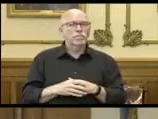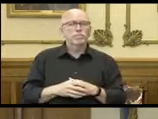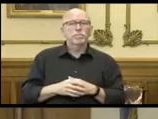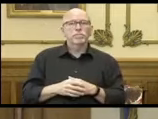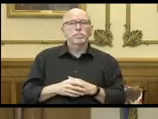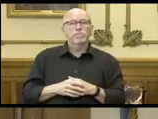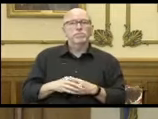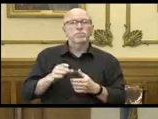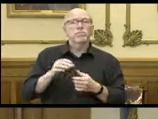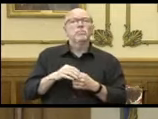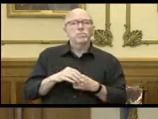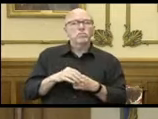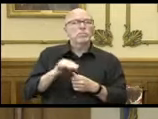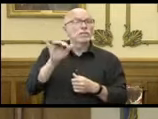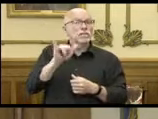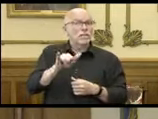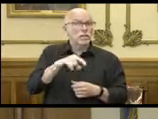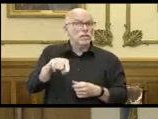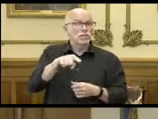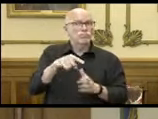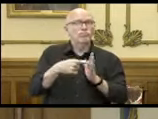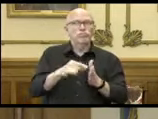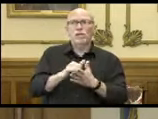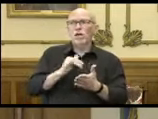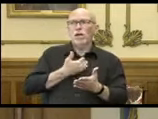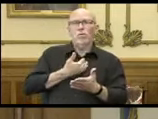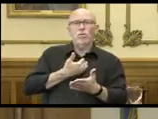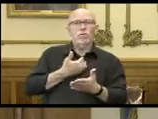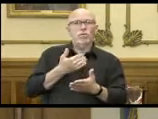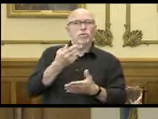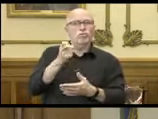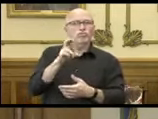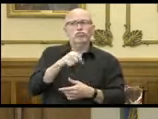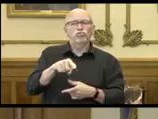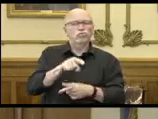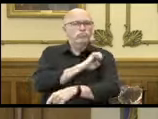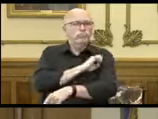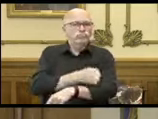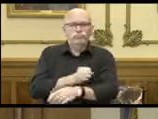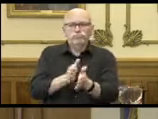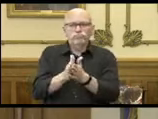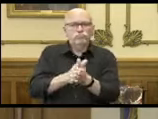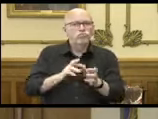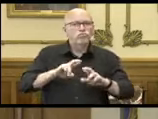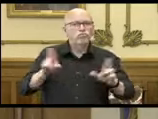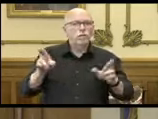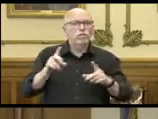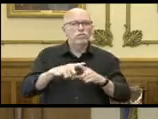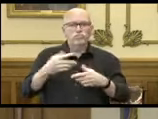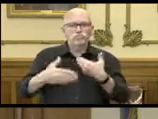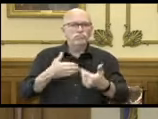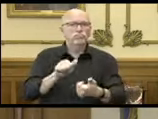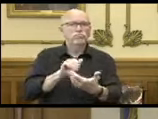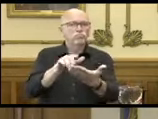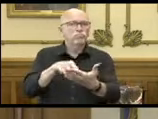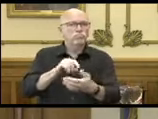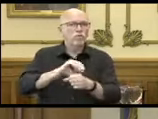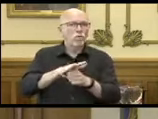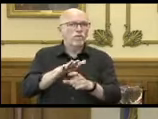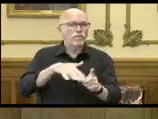indication again that our in that our Hoosiers are energized and ready to continue tackling this COVID environment.